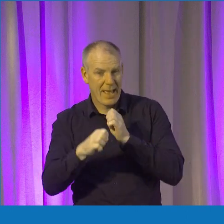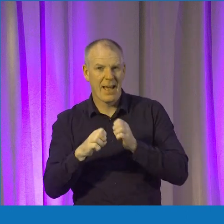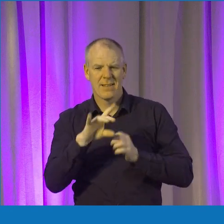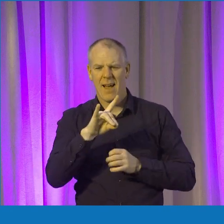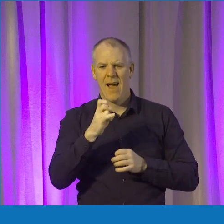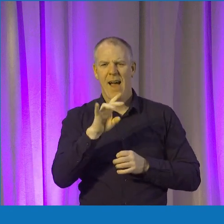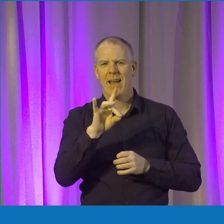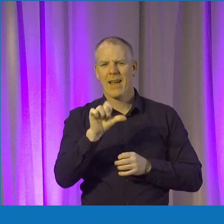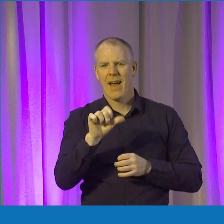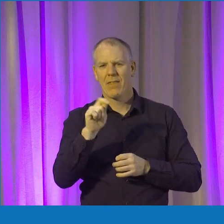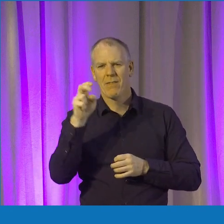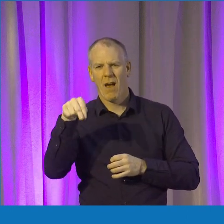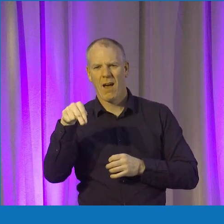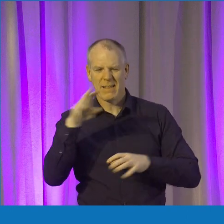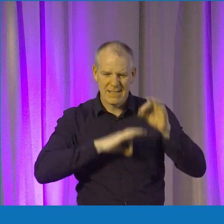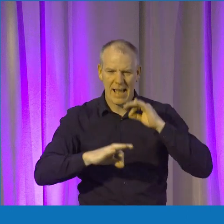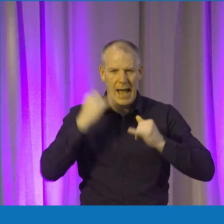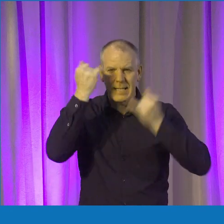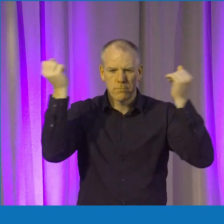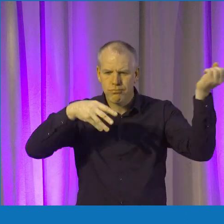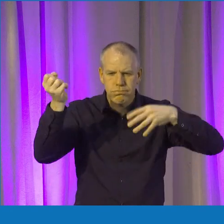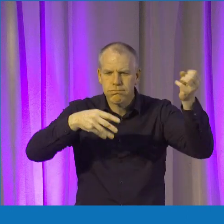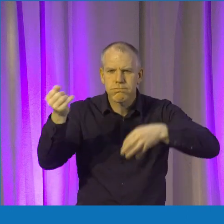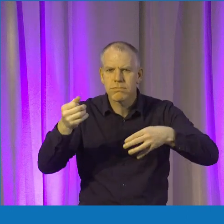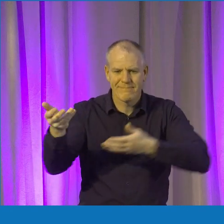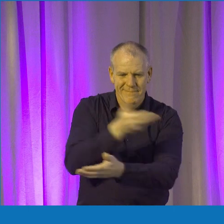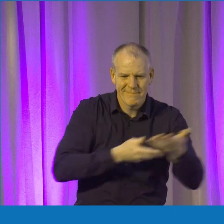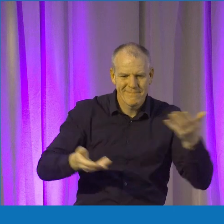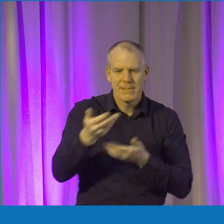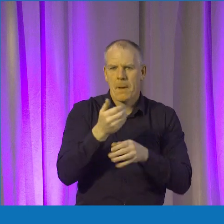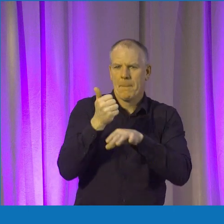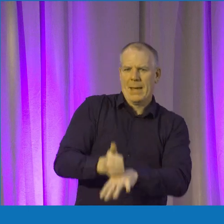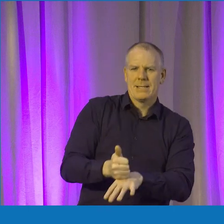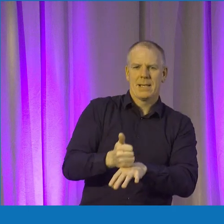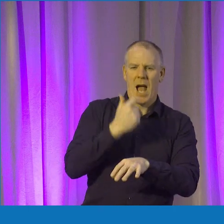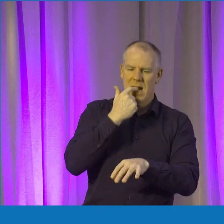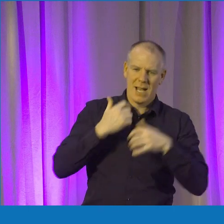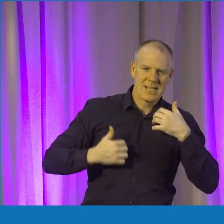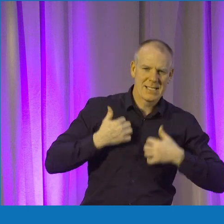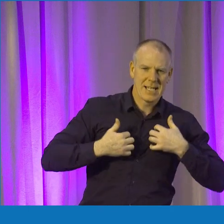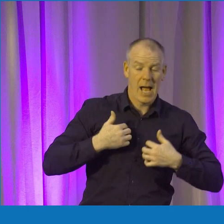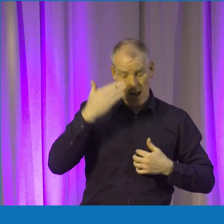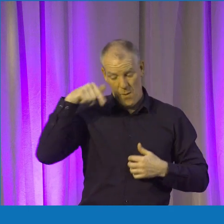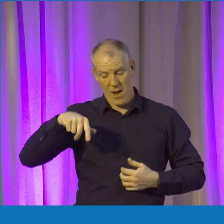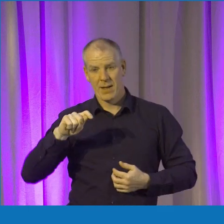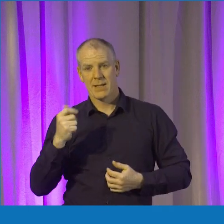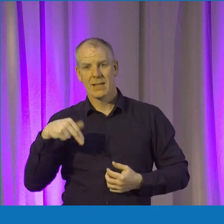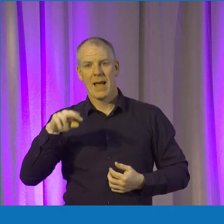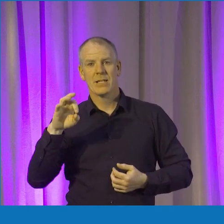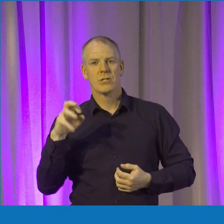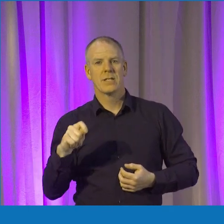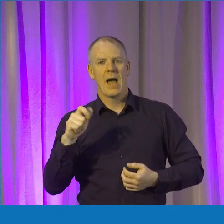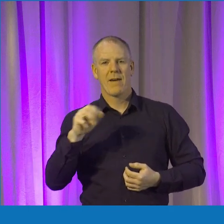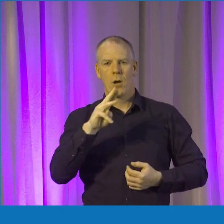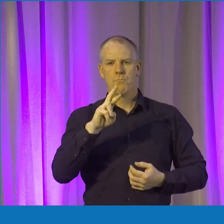hackathon sort of style of getting ideas in that raw form is really exciting. know in Tangent, we run the Provost's